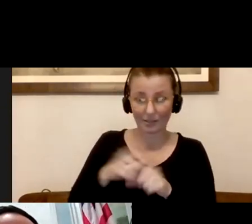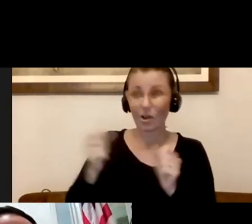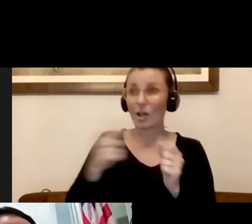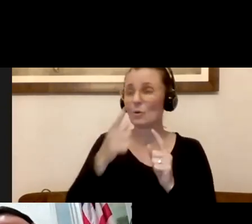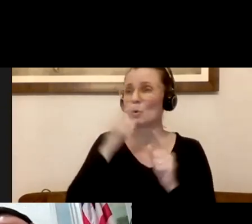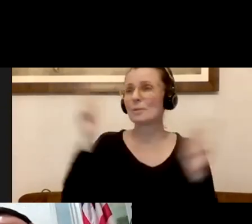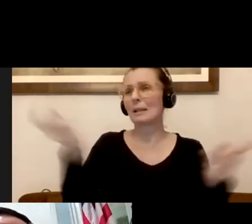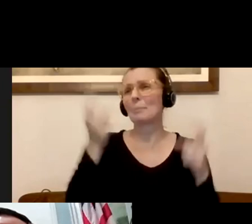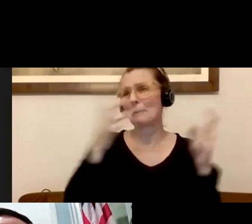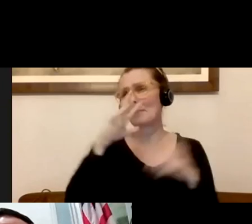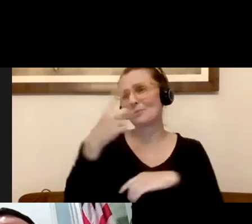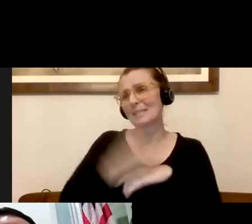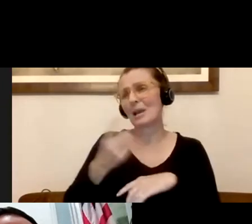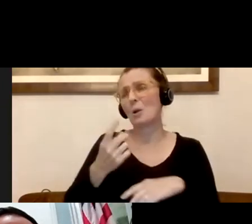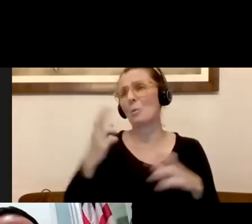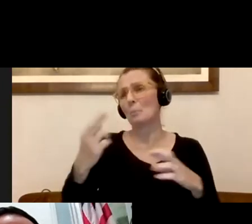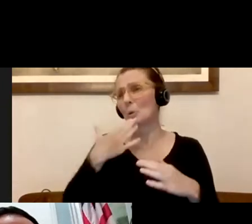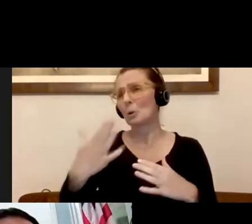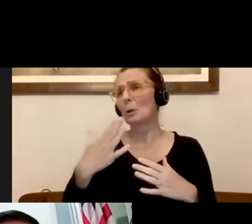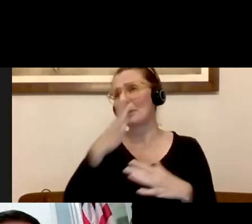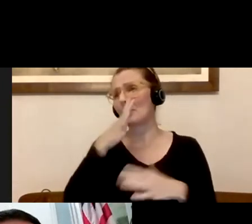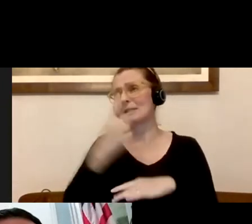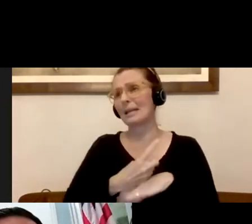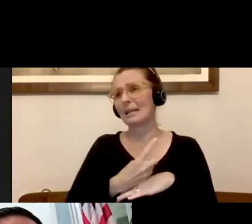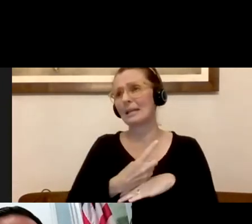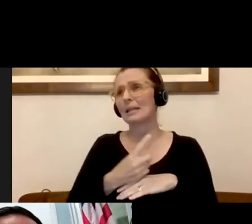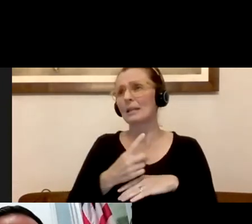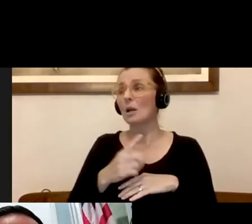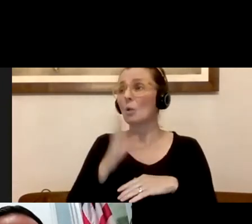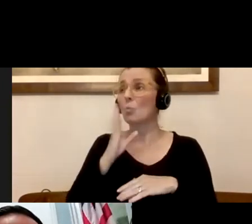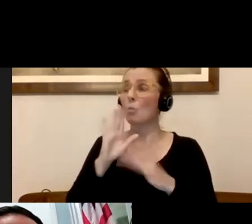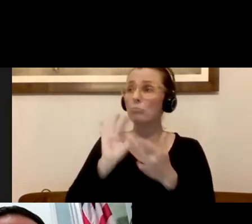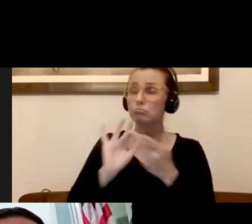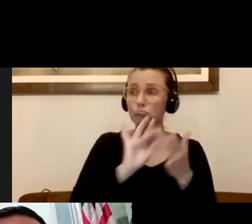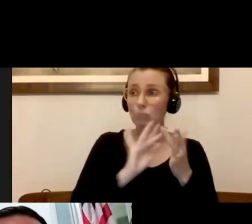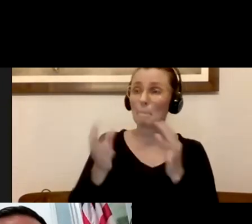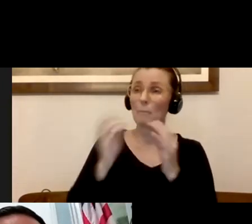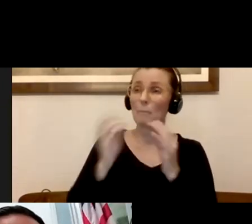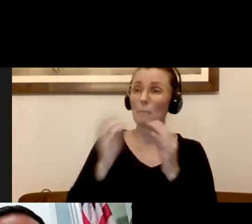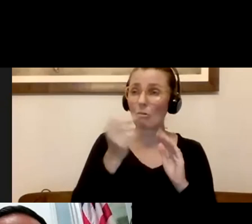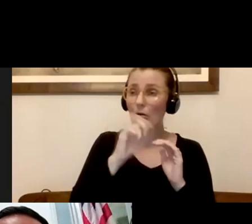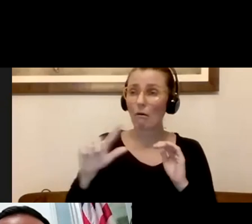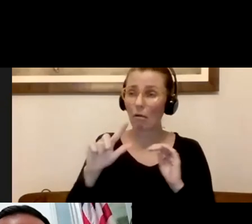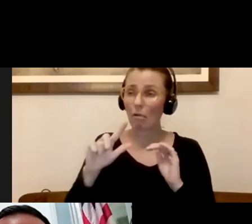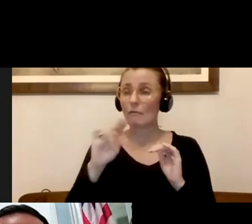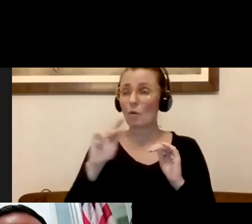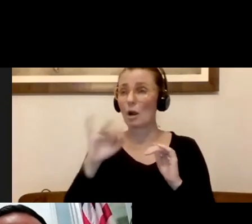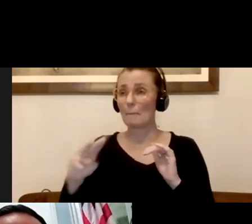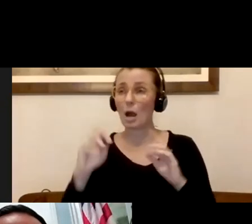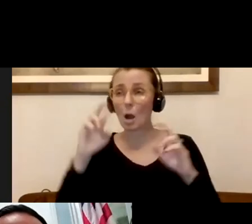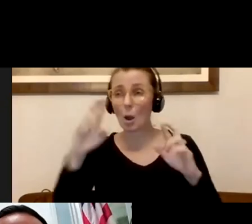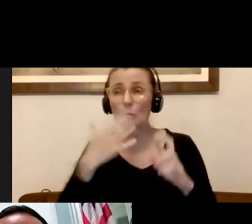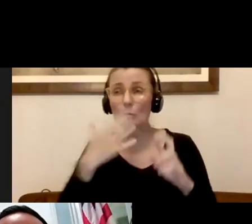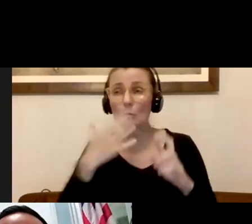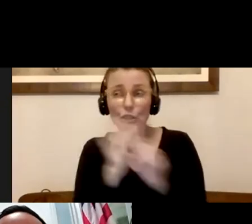Mother's Day, had a good Mother's Day. And we will be back in touch, holding more of these town hall forums. Thank you for joining us tonight. I hope we did a good job